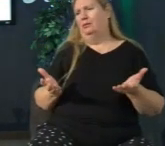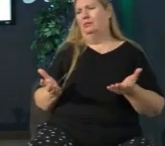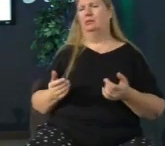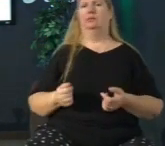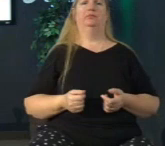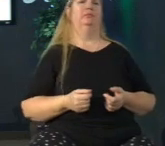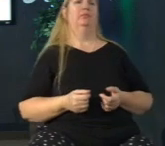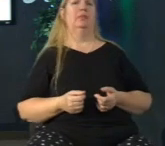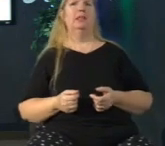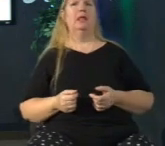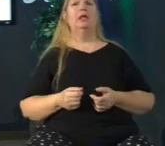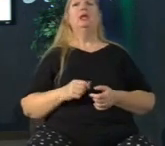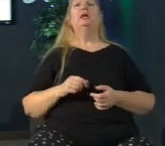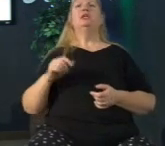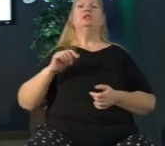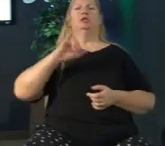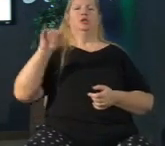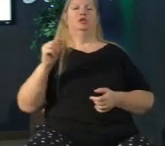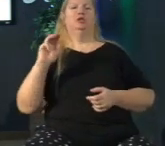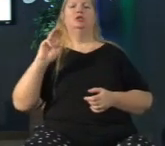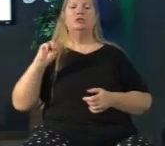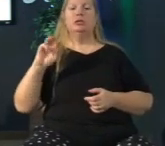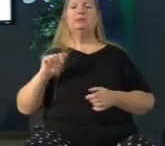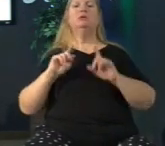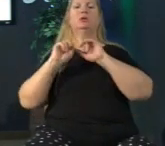he's out healing people when he himself could be healed